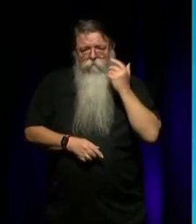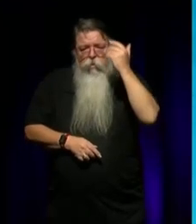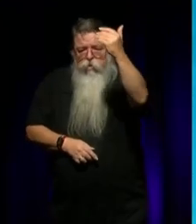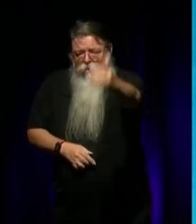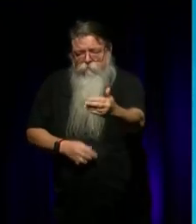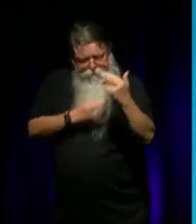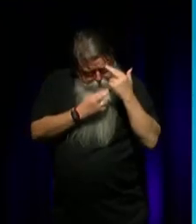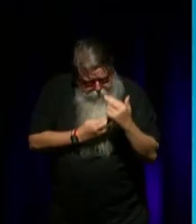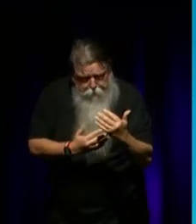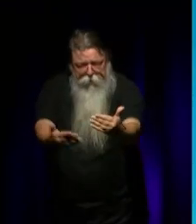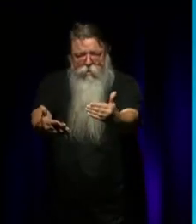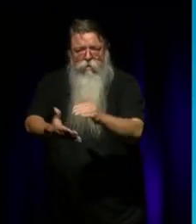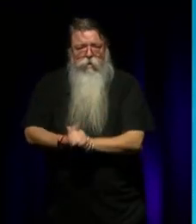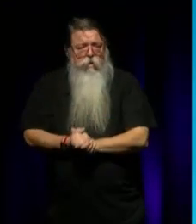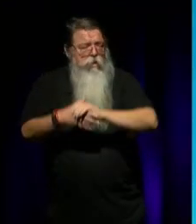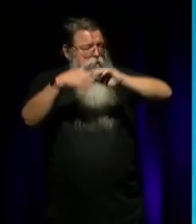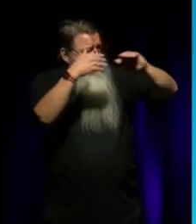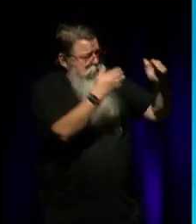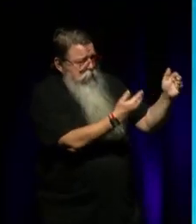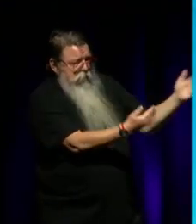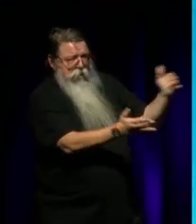Just a little bit more about Stephen. Oh.